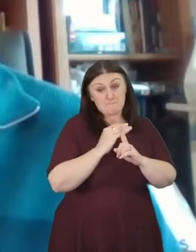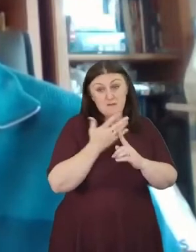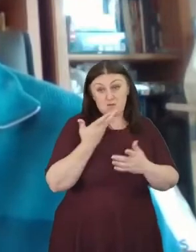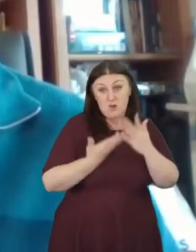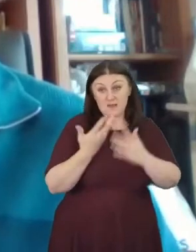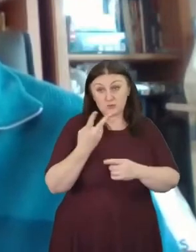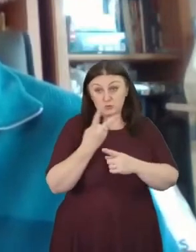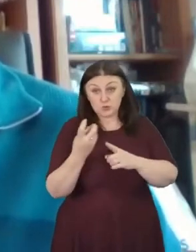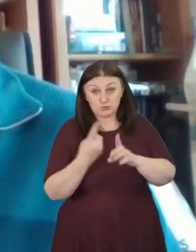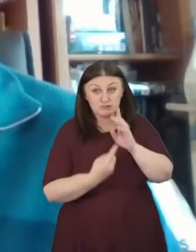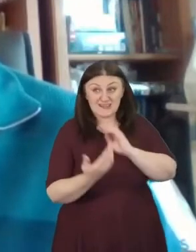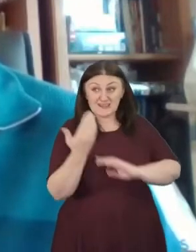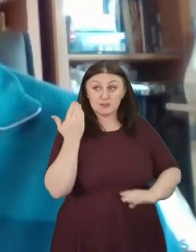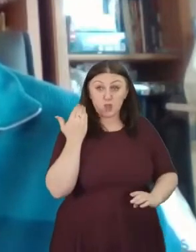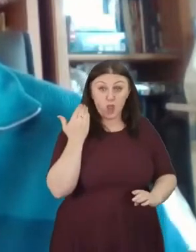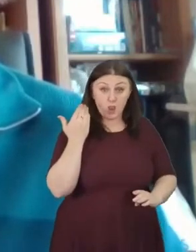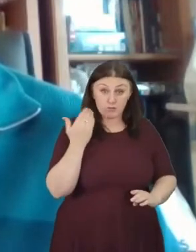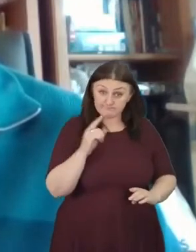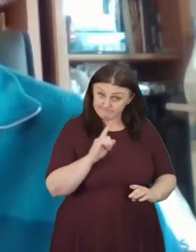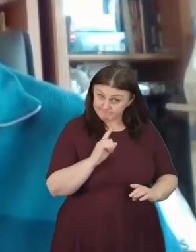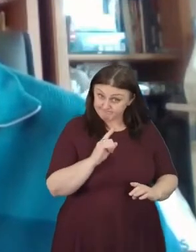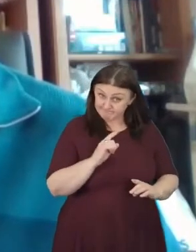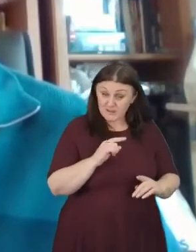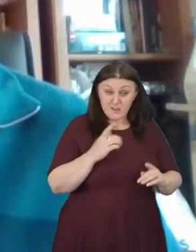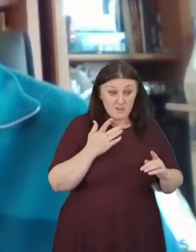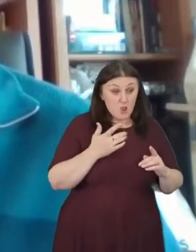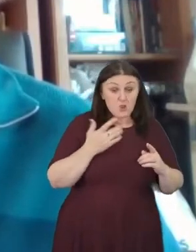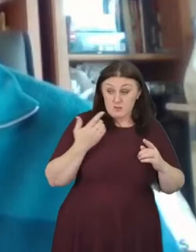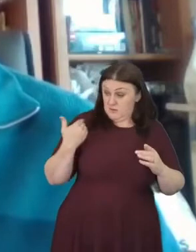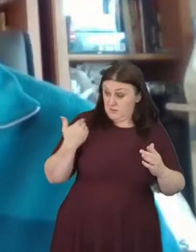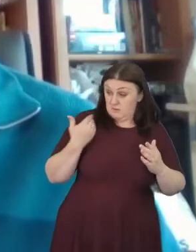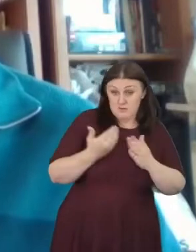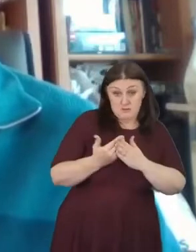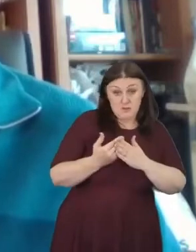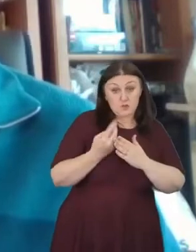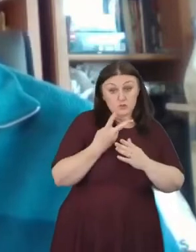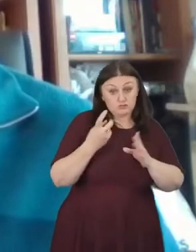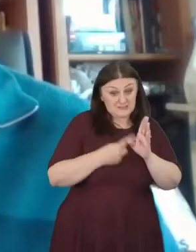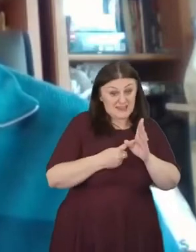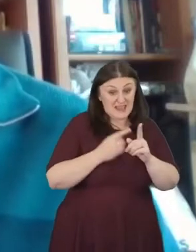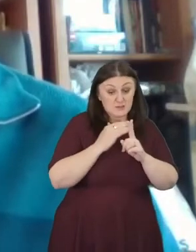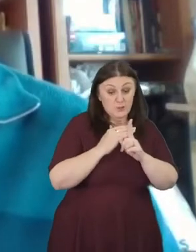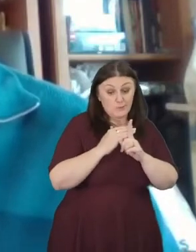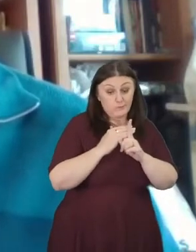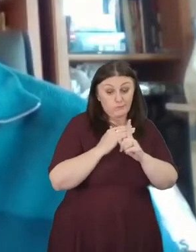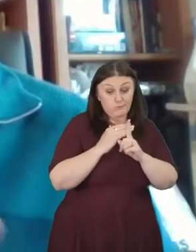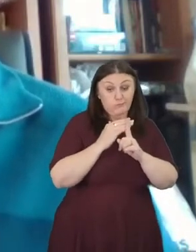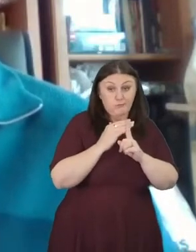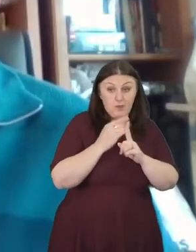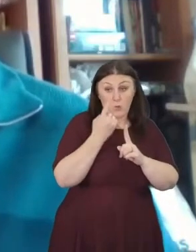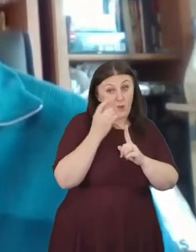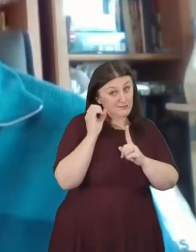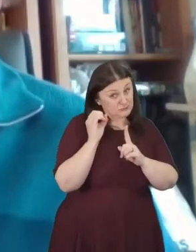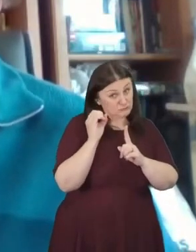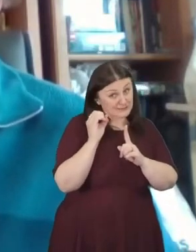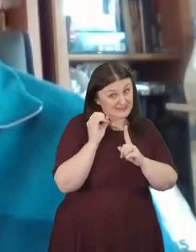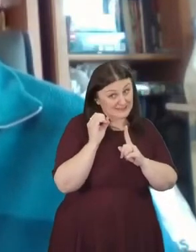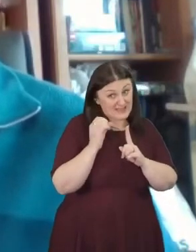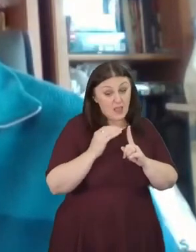the changes that a one degree warming has brought, you will not miss five degrees. The